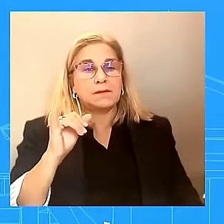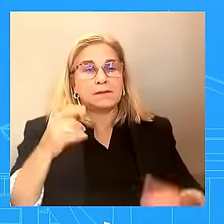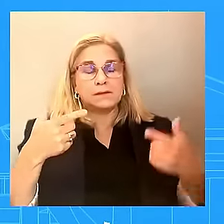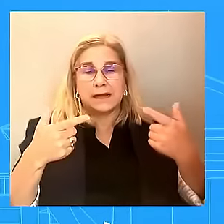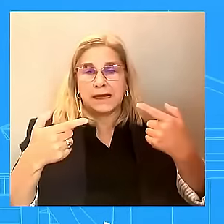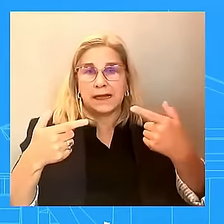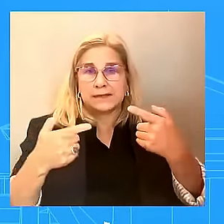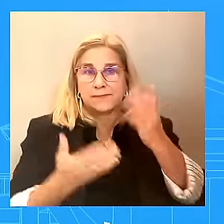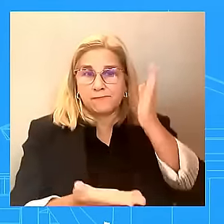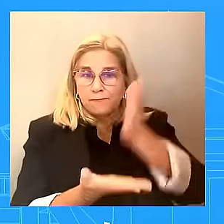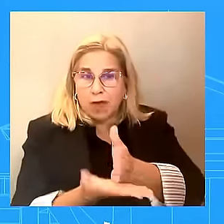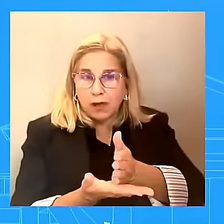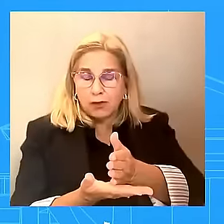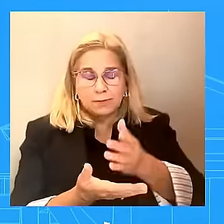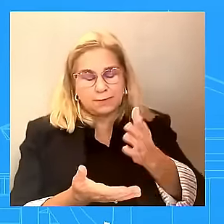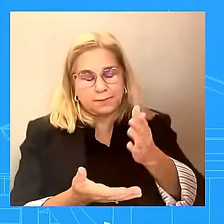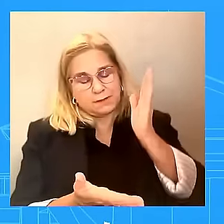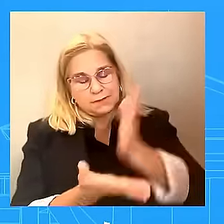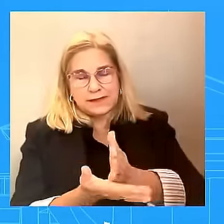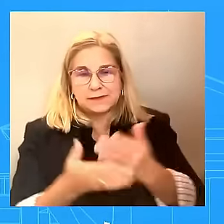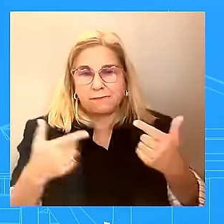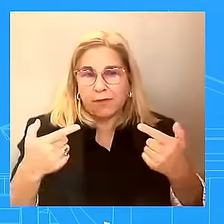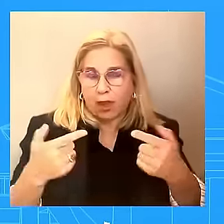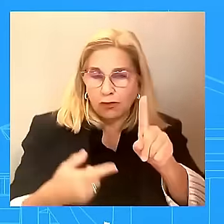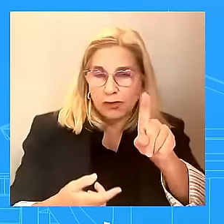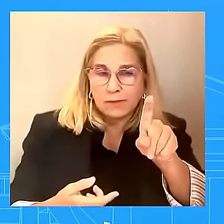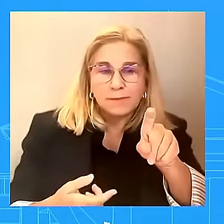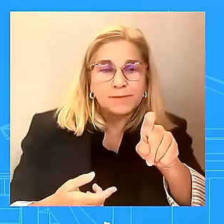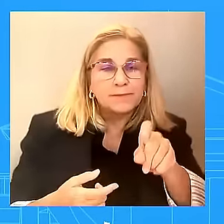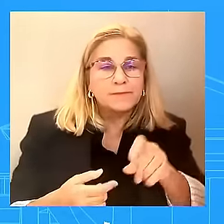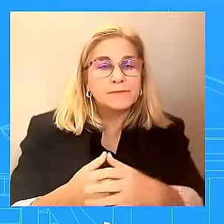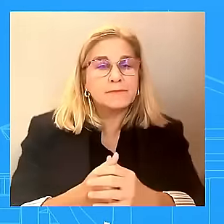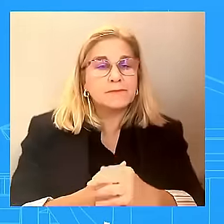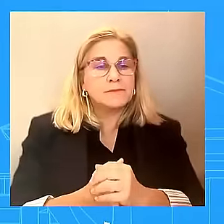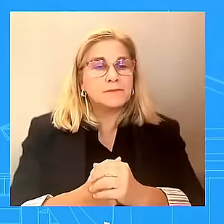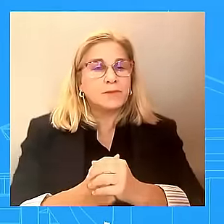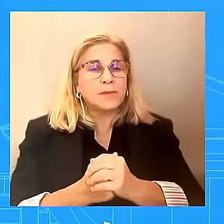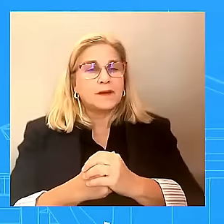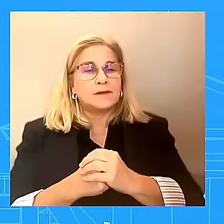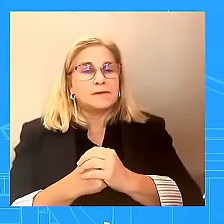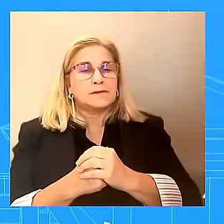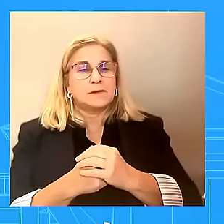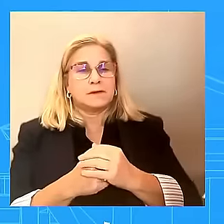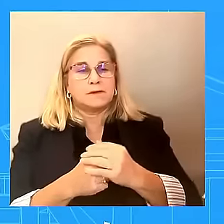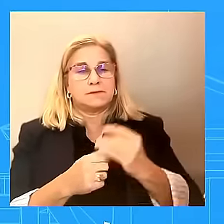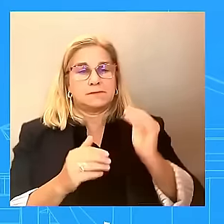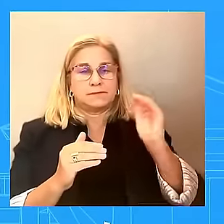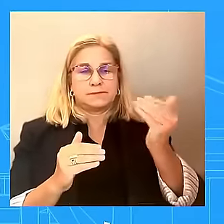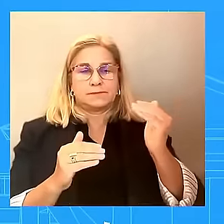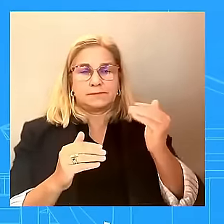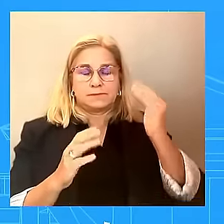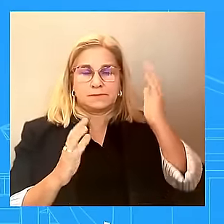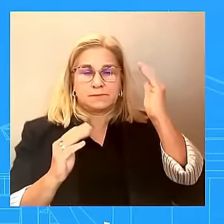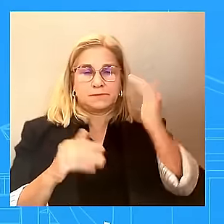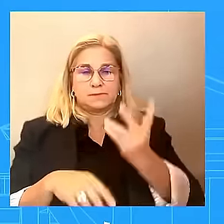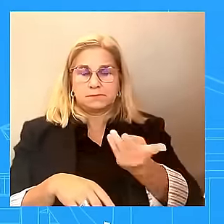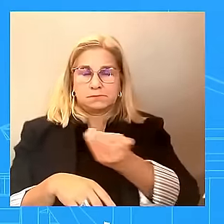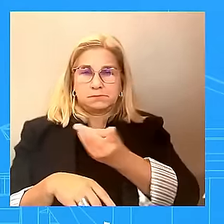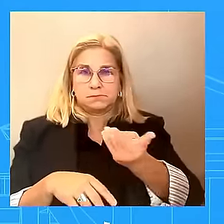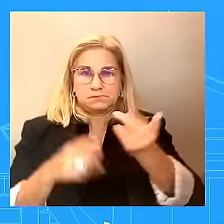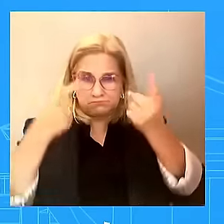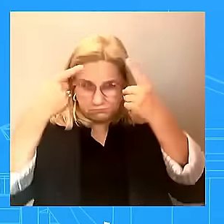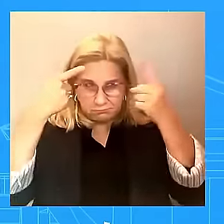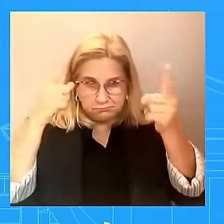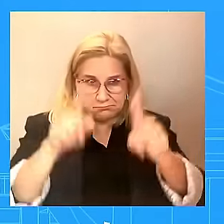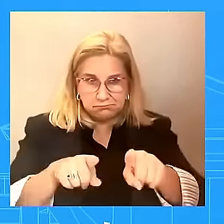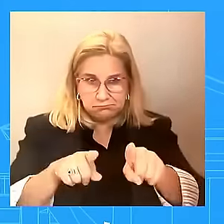last night, suggesting really strongly that they expected the two sides to agree to this proposal, and here we are, however many hours